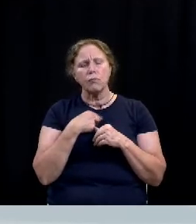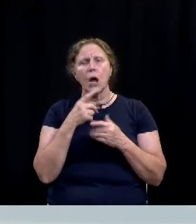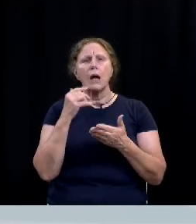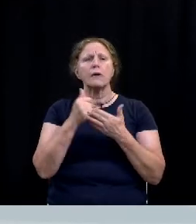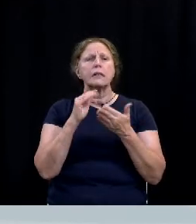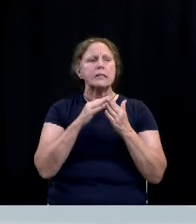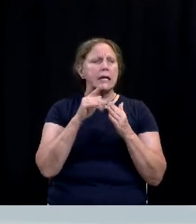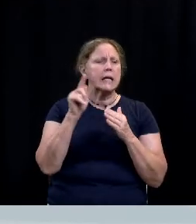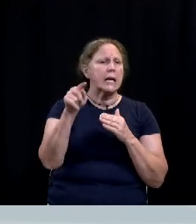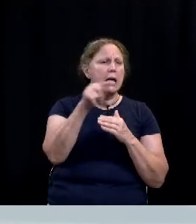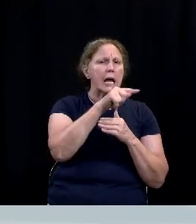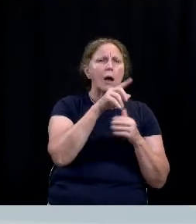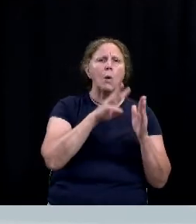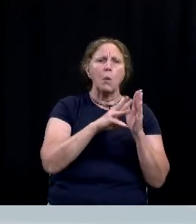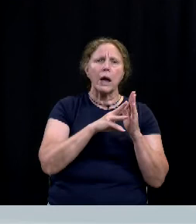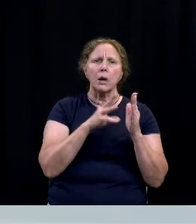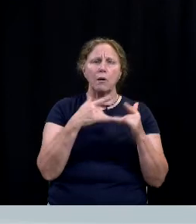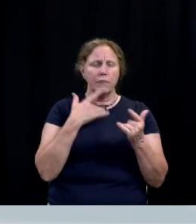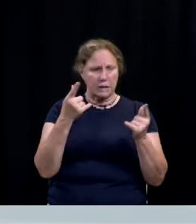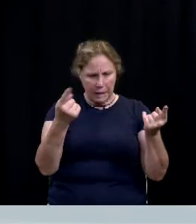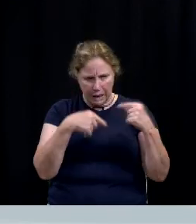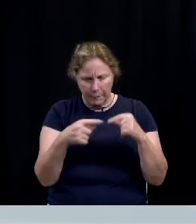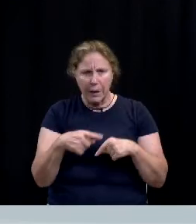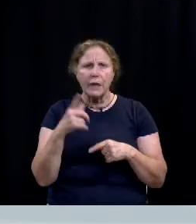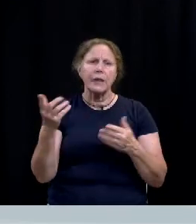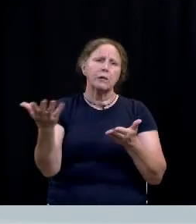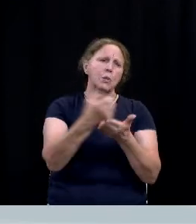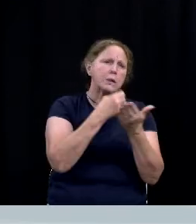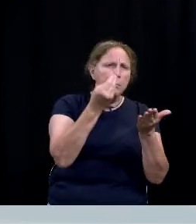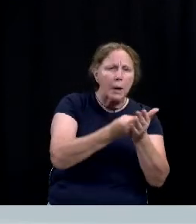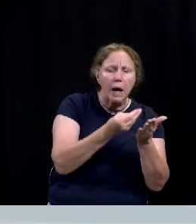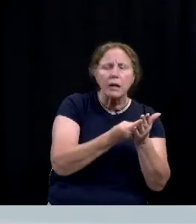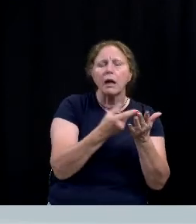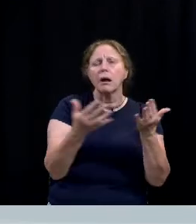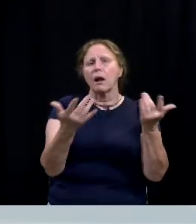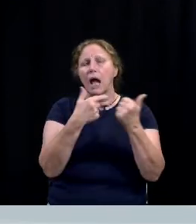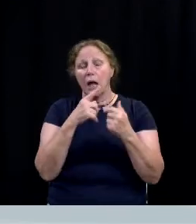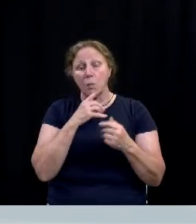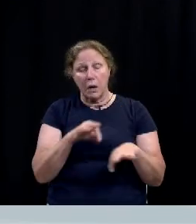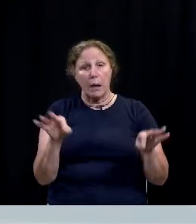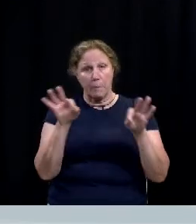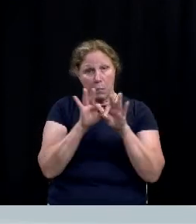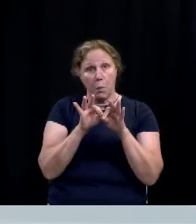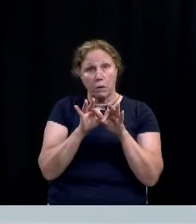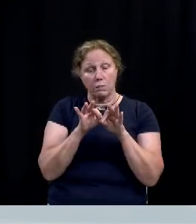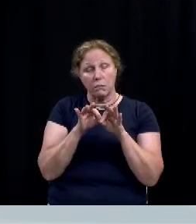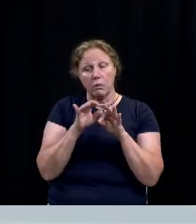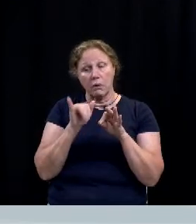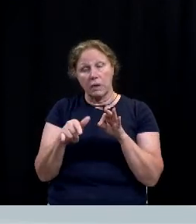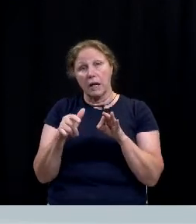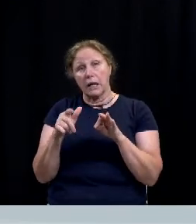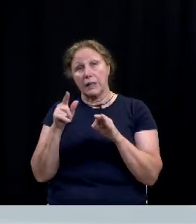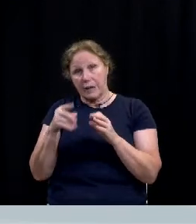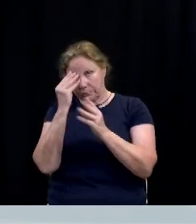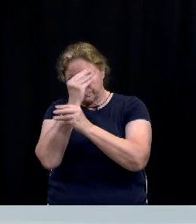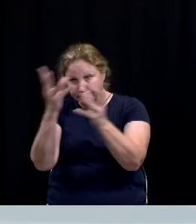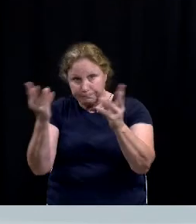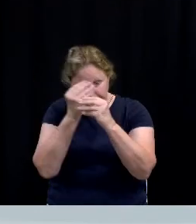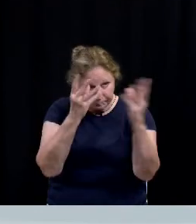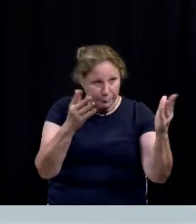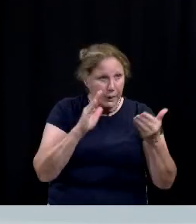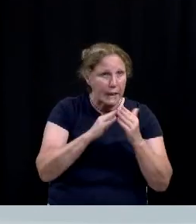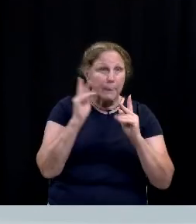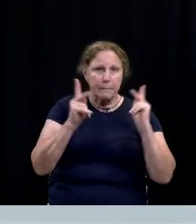city center waco over the years as they go out and raise sponsorships and really play a key critical role in communicating and getting our downtown